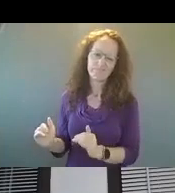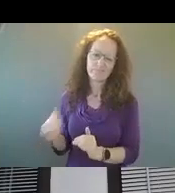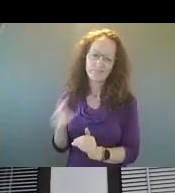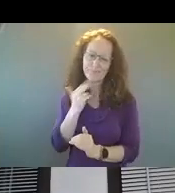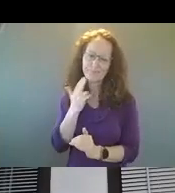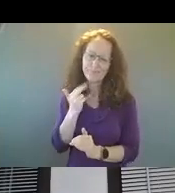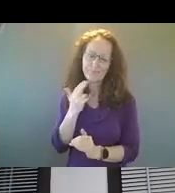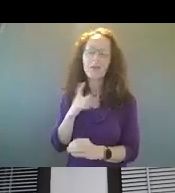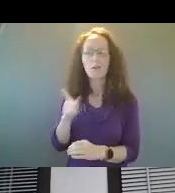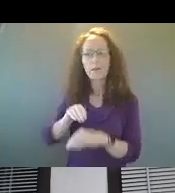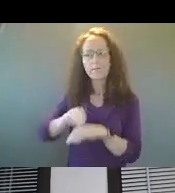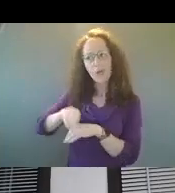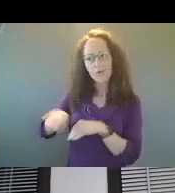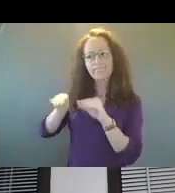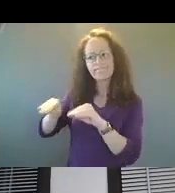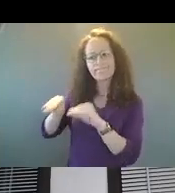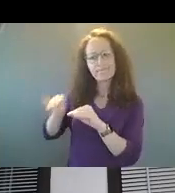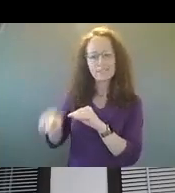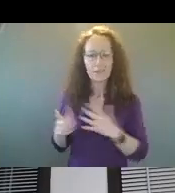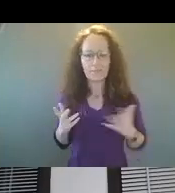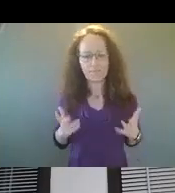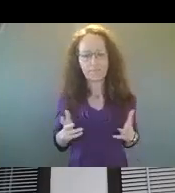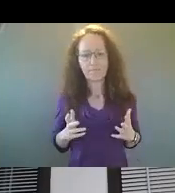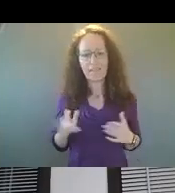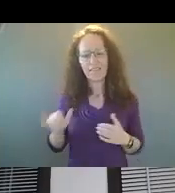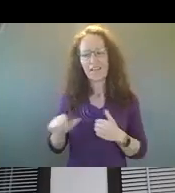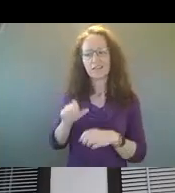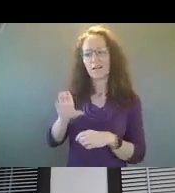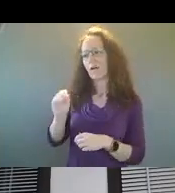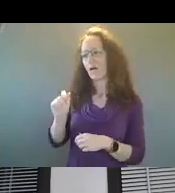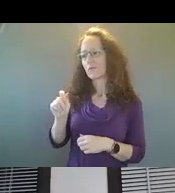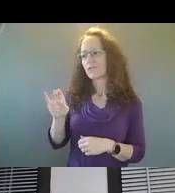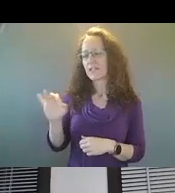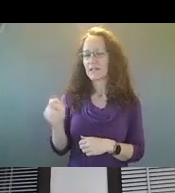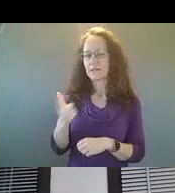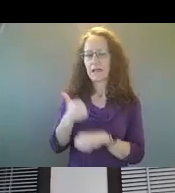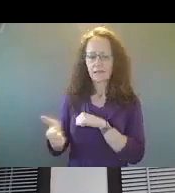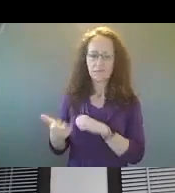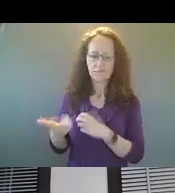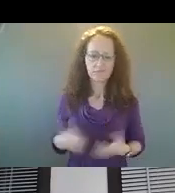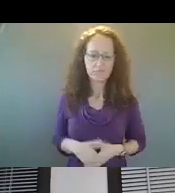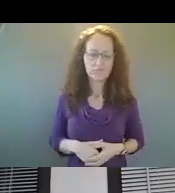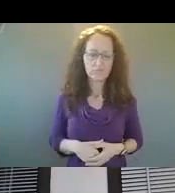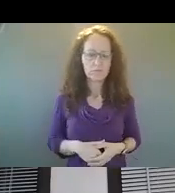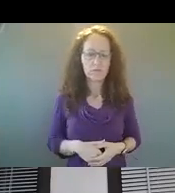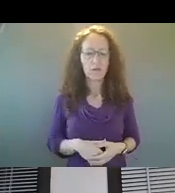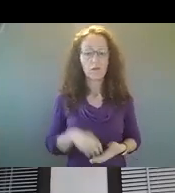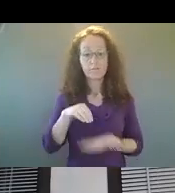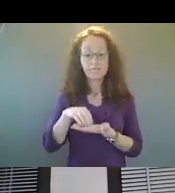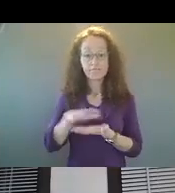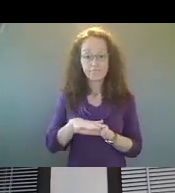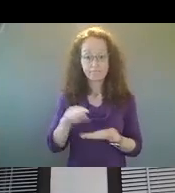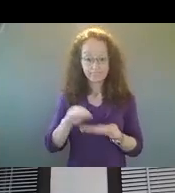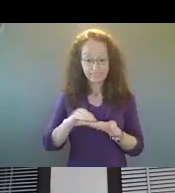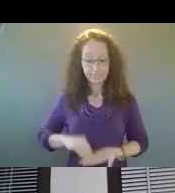coaching violation. So, uh, uh, or coaching allegation. So the, the, the documentation for that would go to the officer